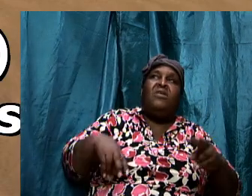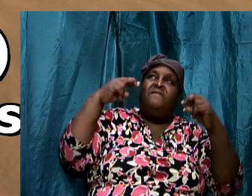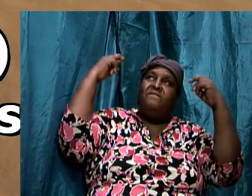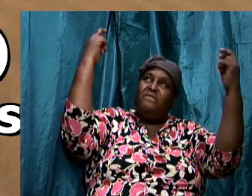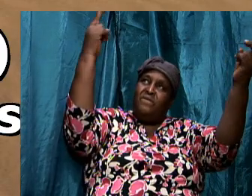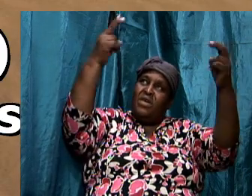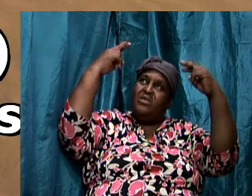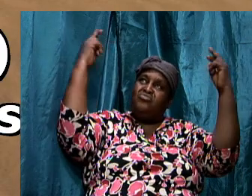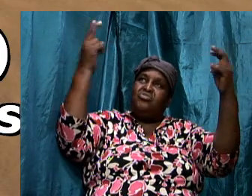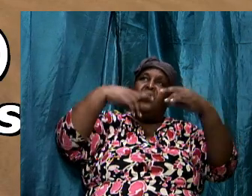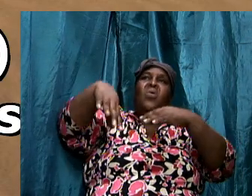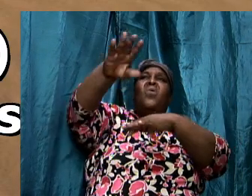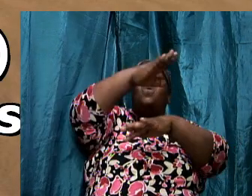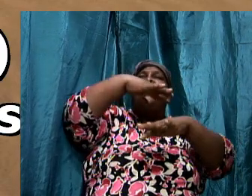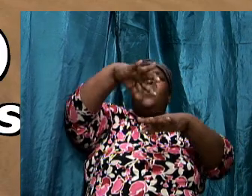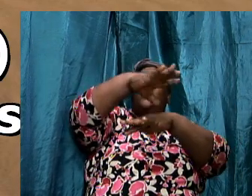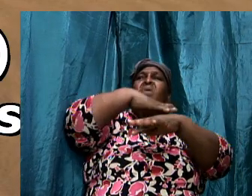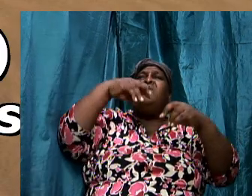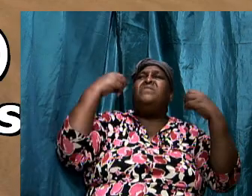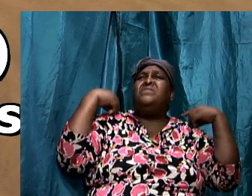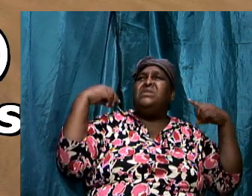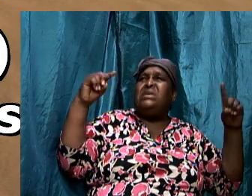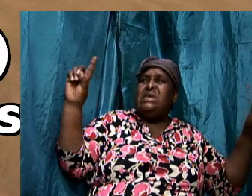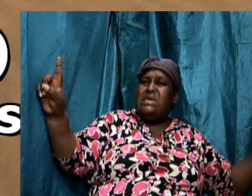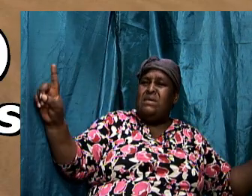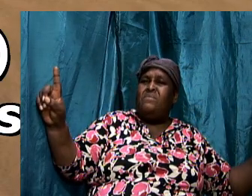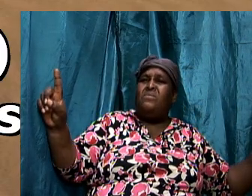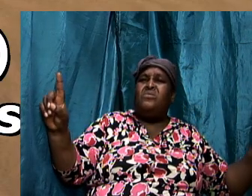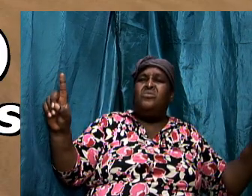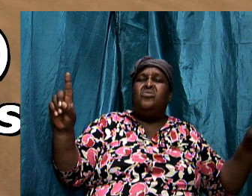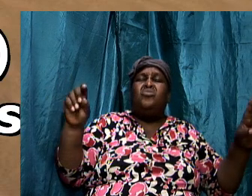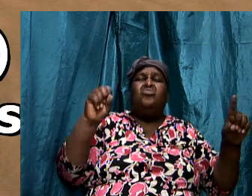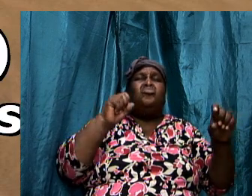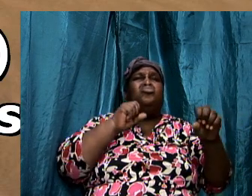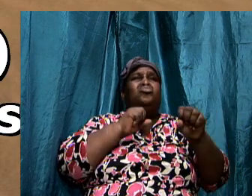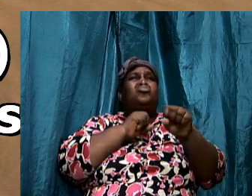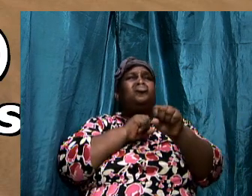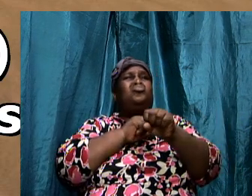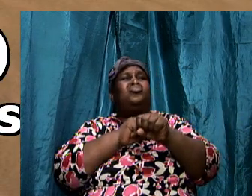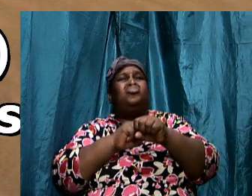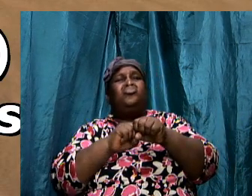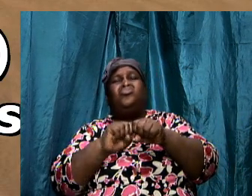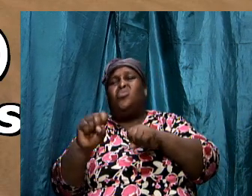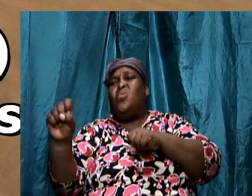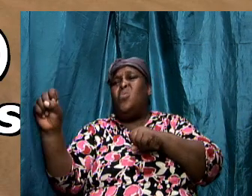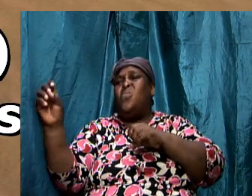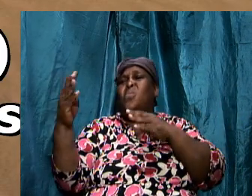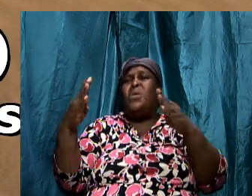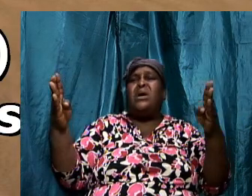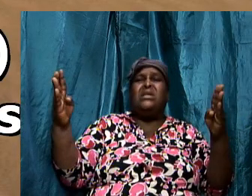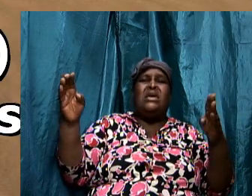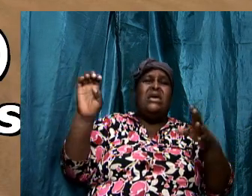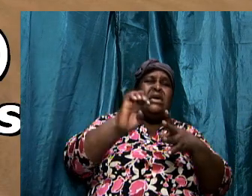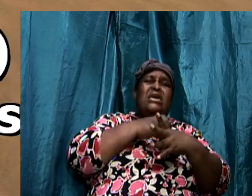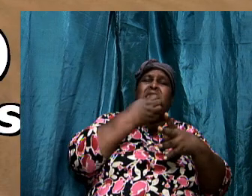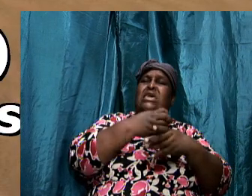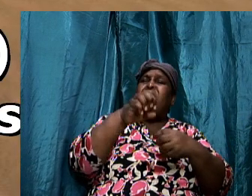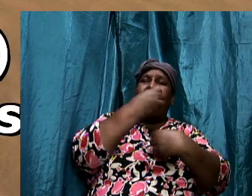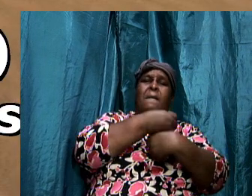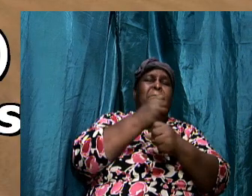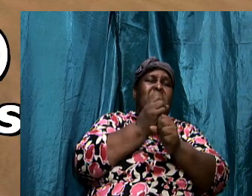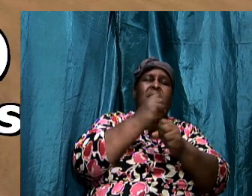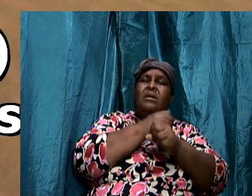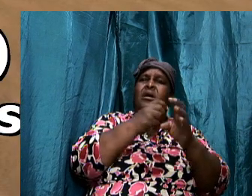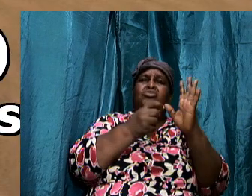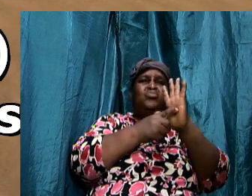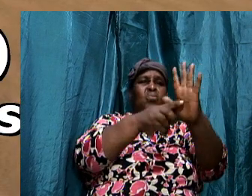over them was so thorough that he even made a show of